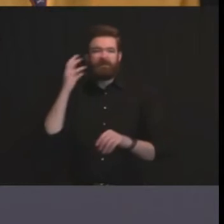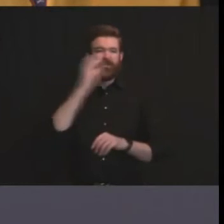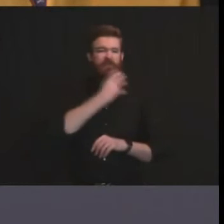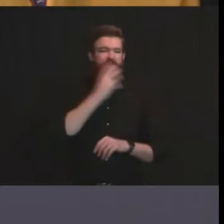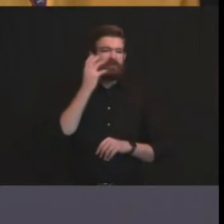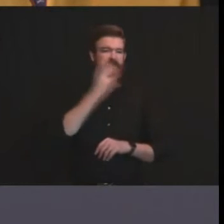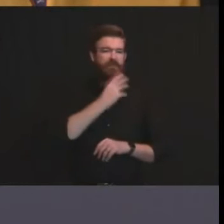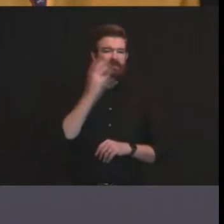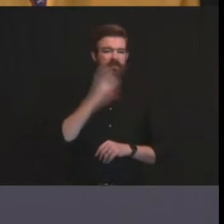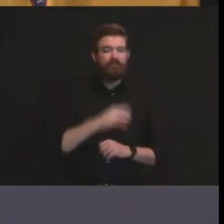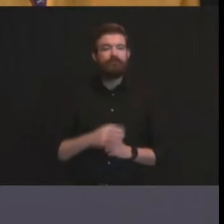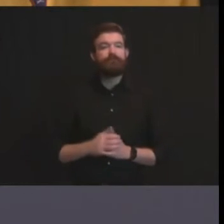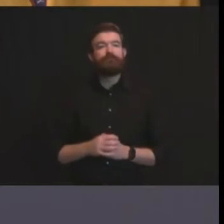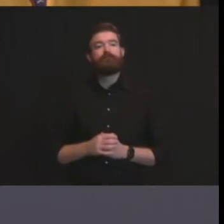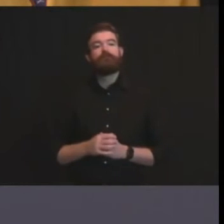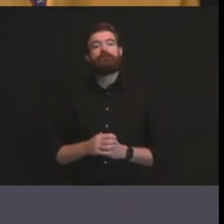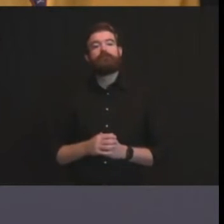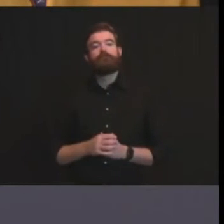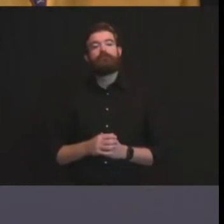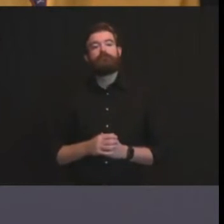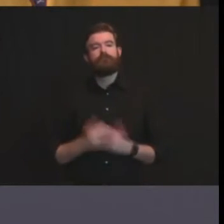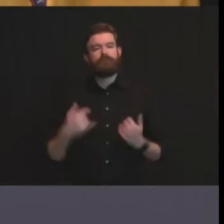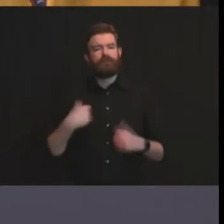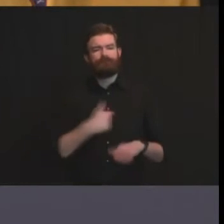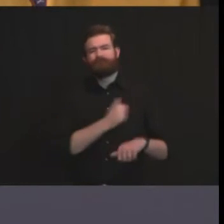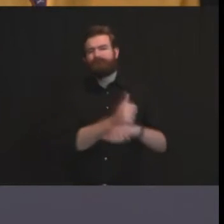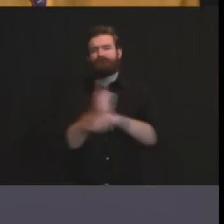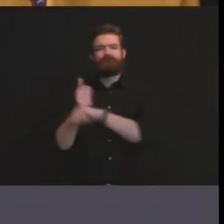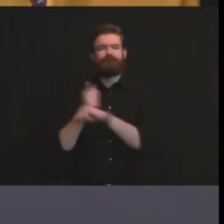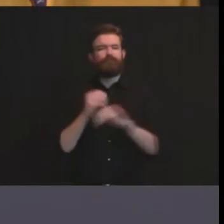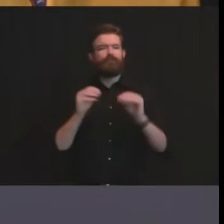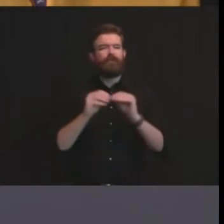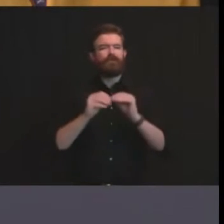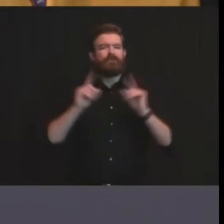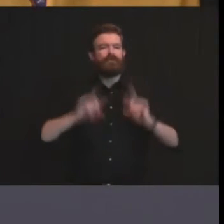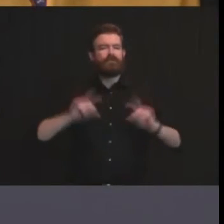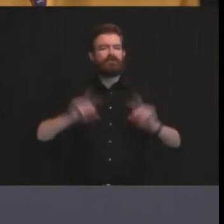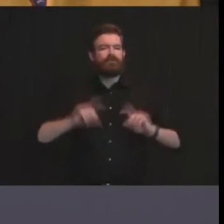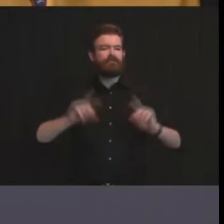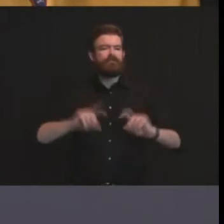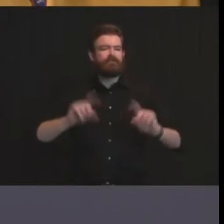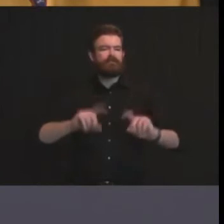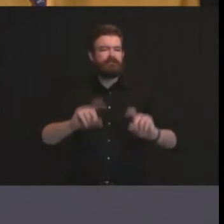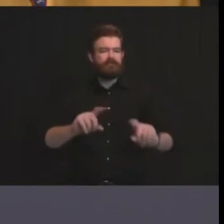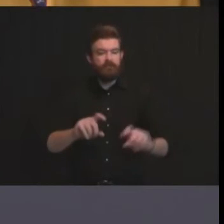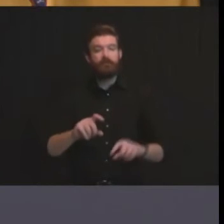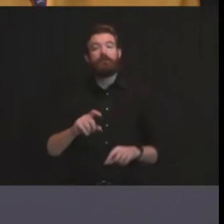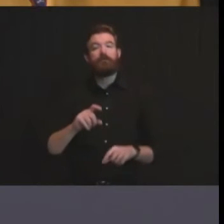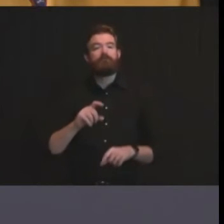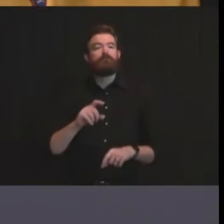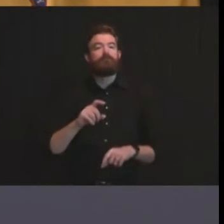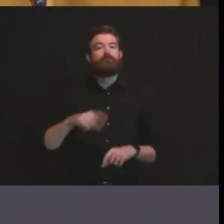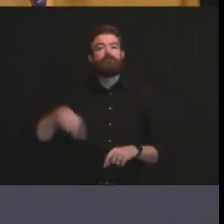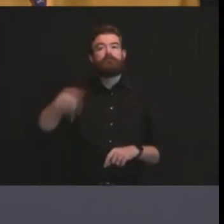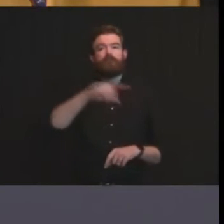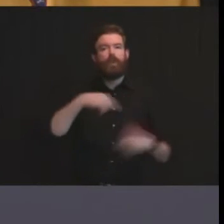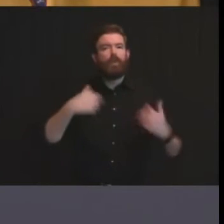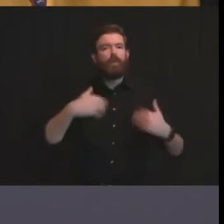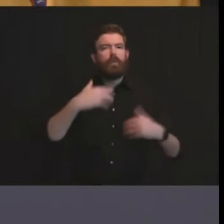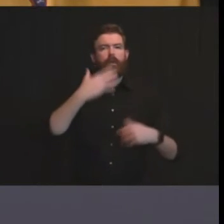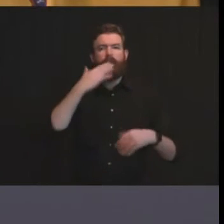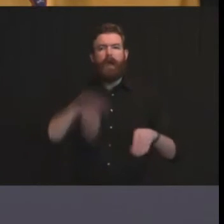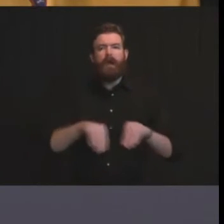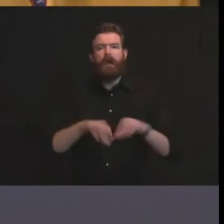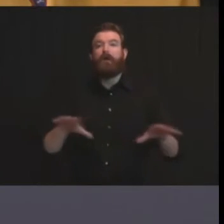plussing up more testing resources as we went through earlier especially into hot spots and encouraging people if you can to get